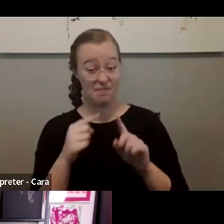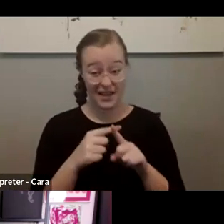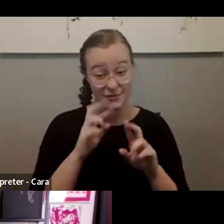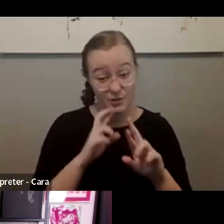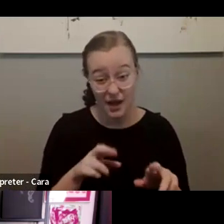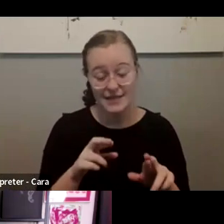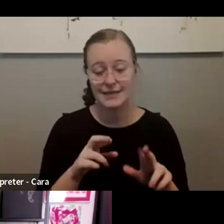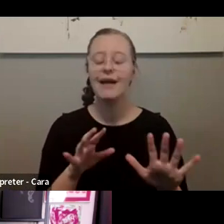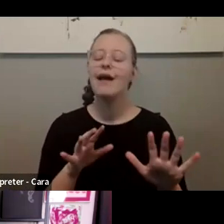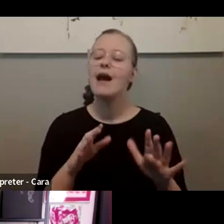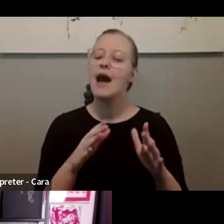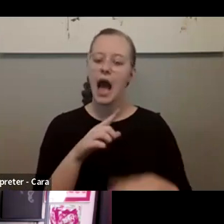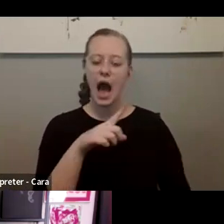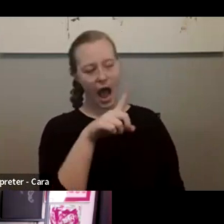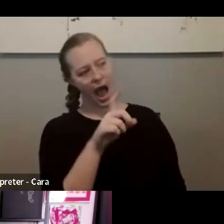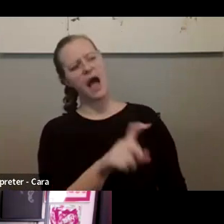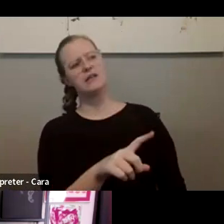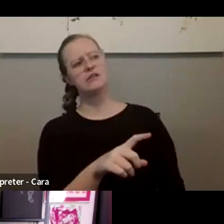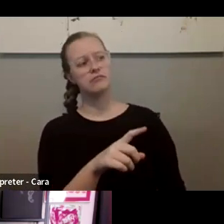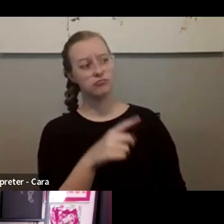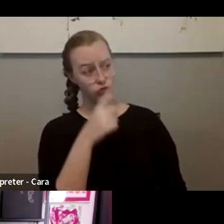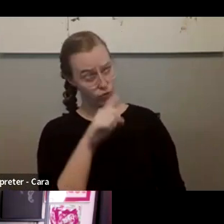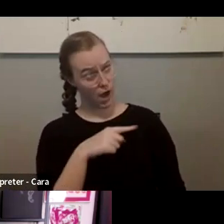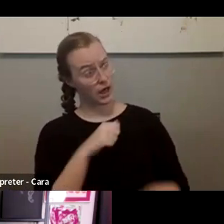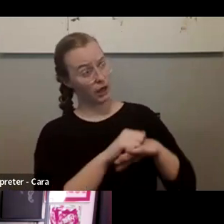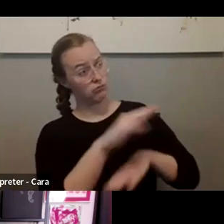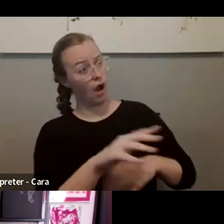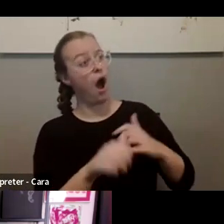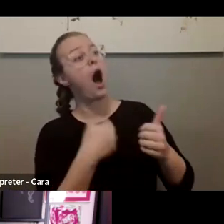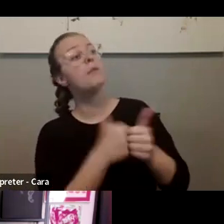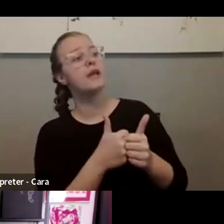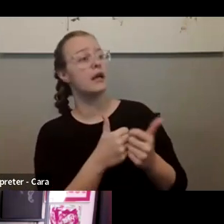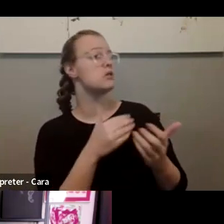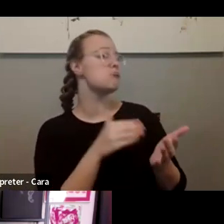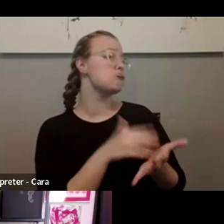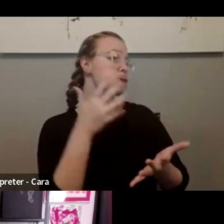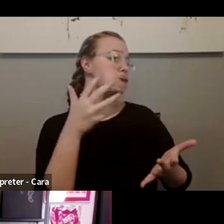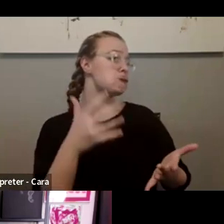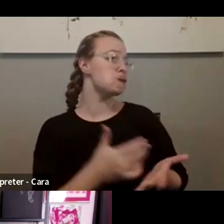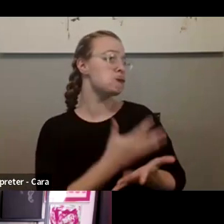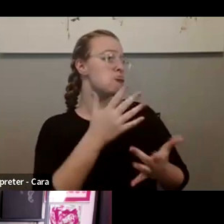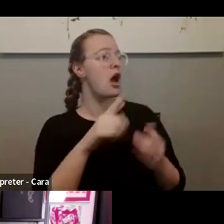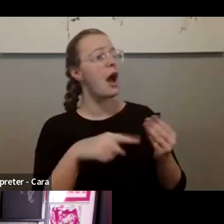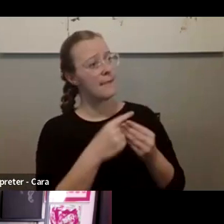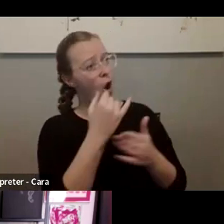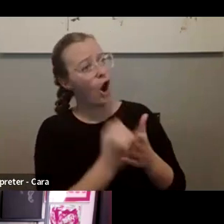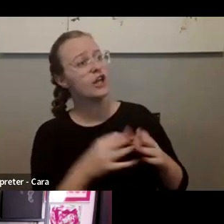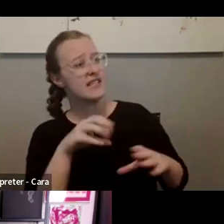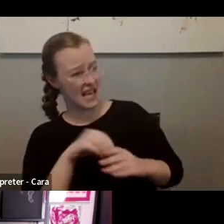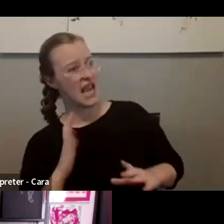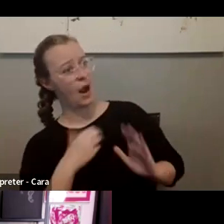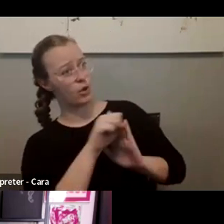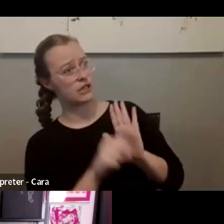ask them if you can send them periodic updates on information about the arts in your state or important